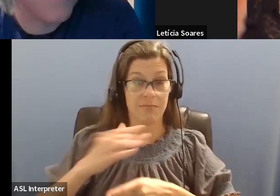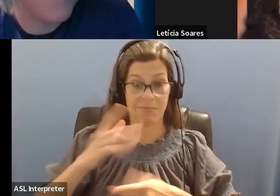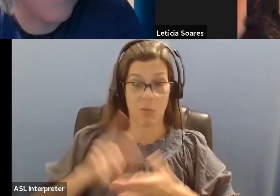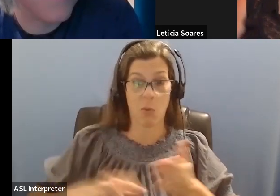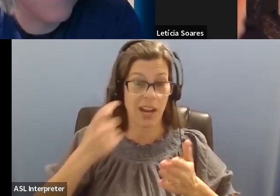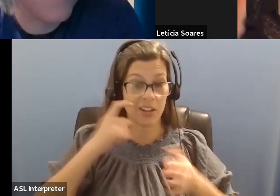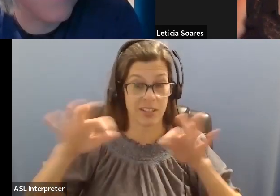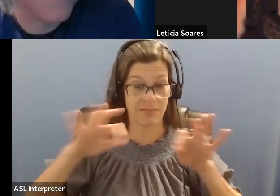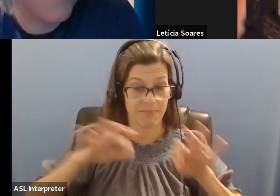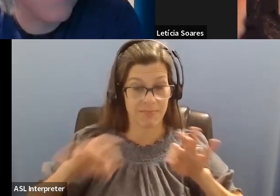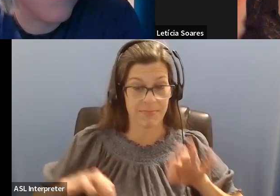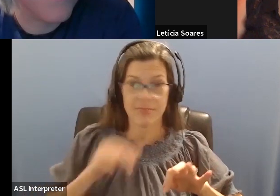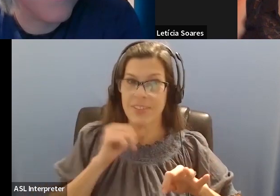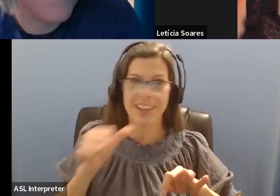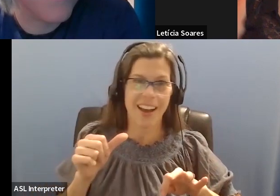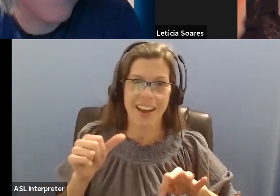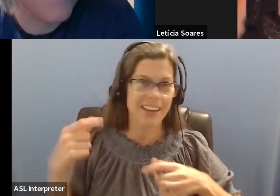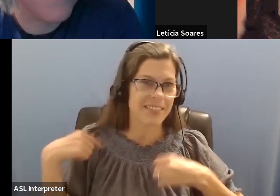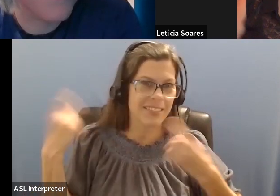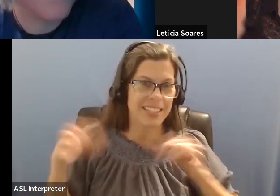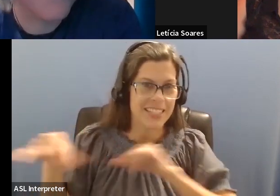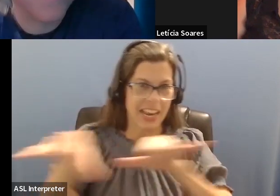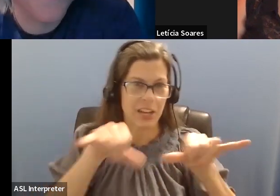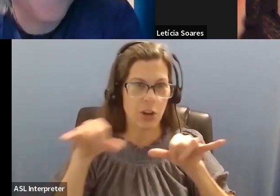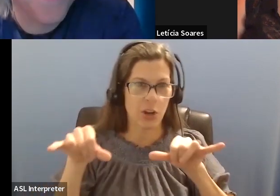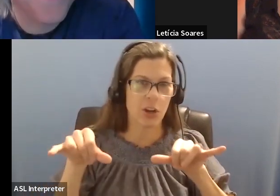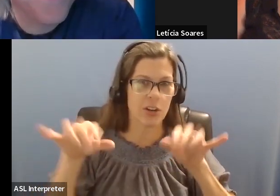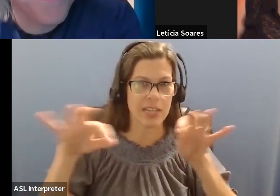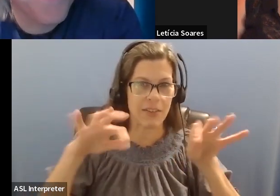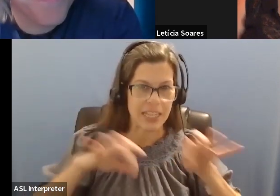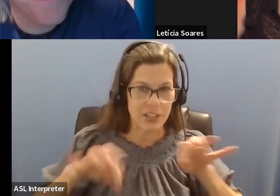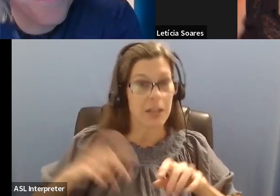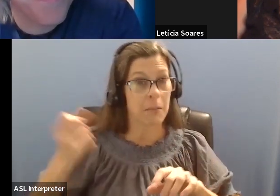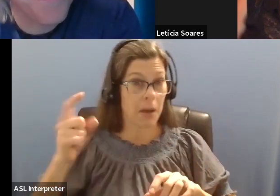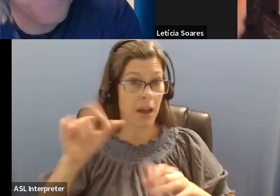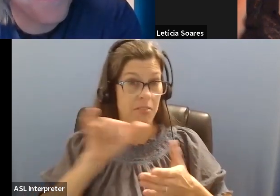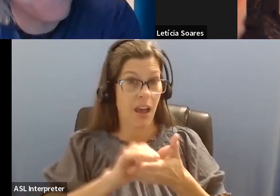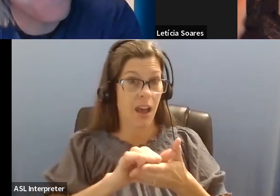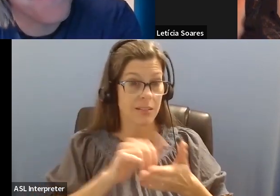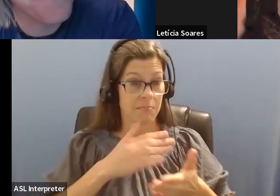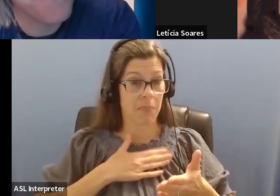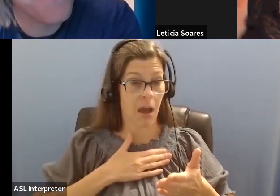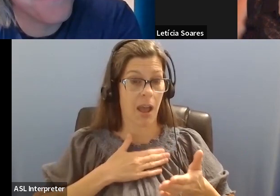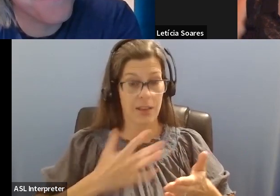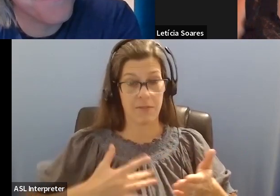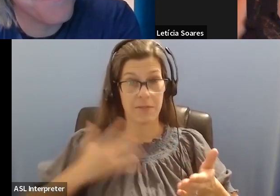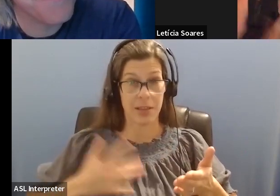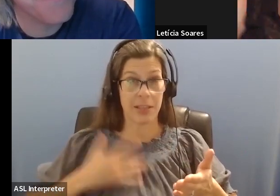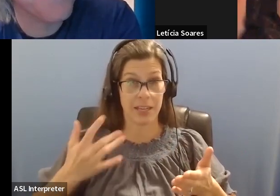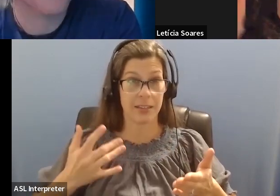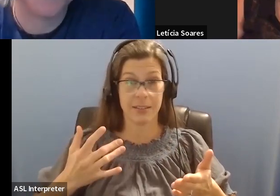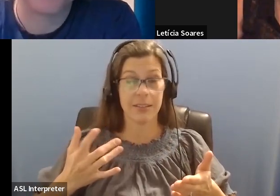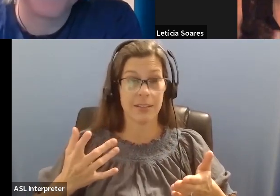but I do believe that that is the way forward for us. We need to do different. What we are doing is not working.